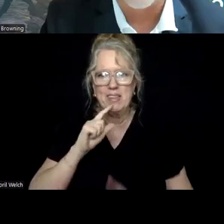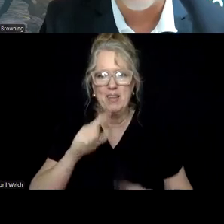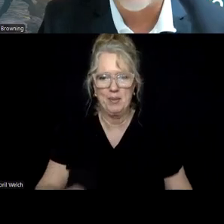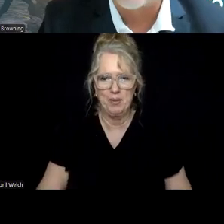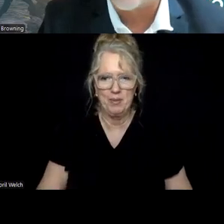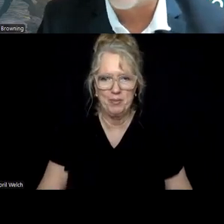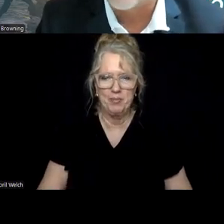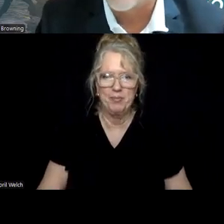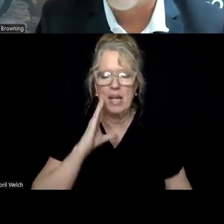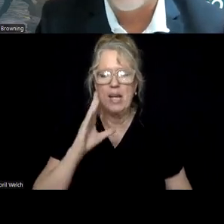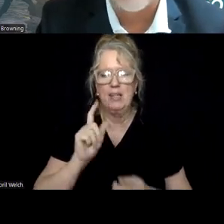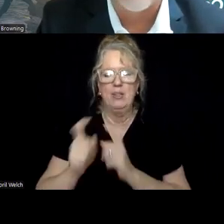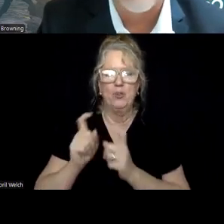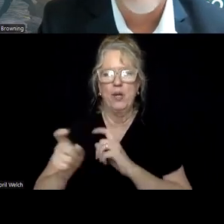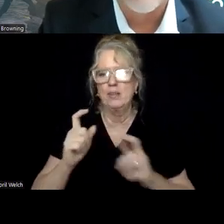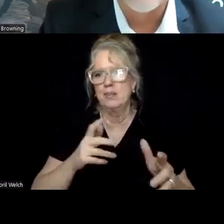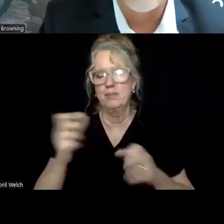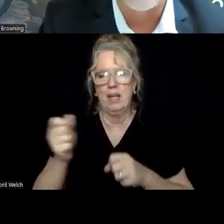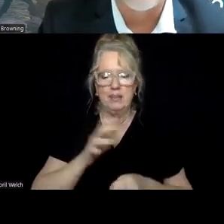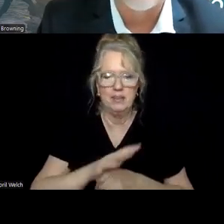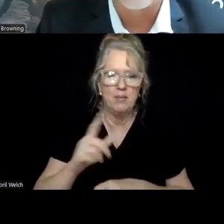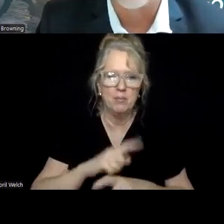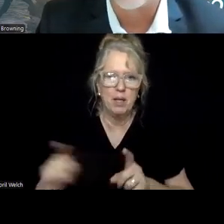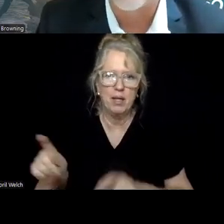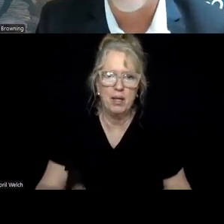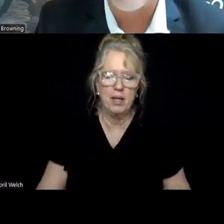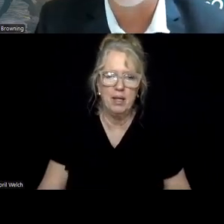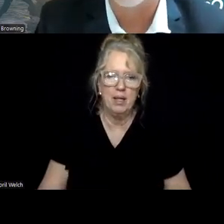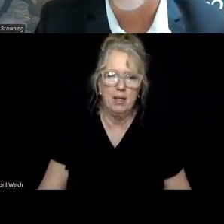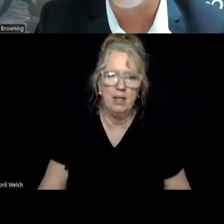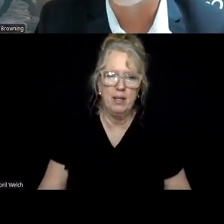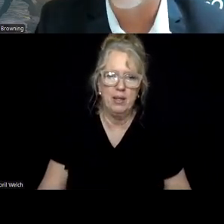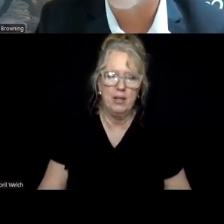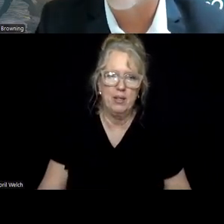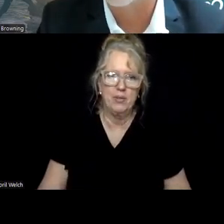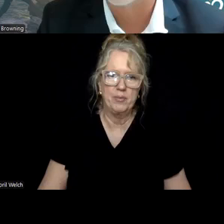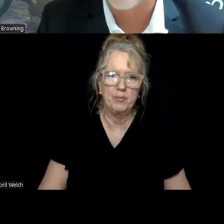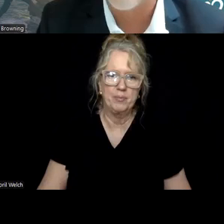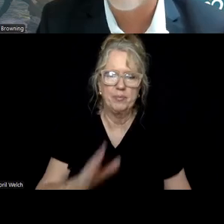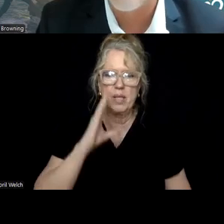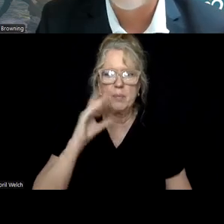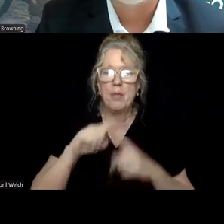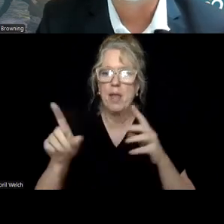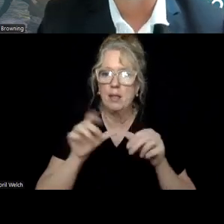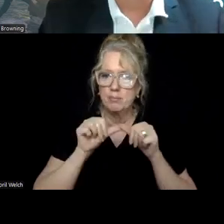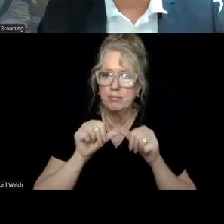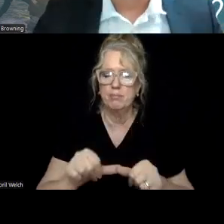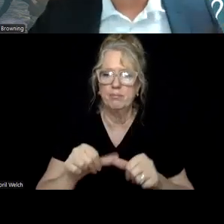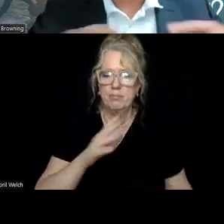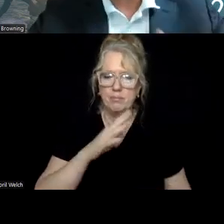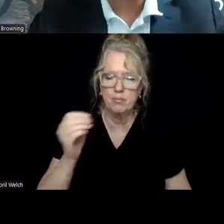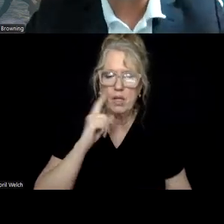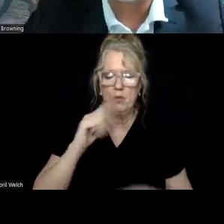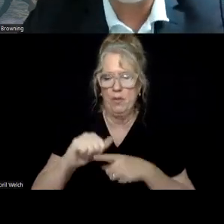And so I didn't correct it fast enough to emphasize. But as it says up in the answer, crisis services that are sustainable mean the